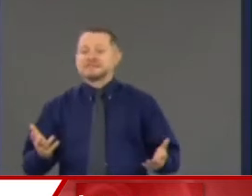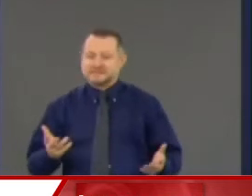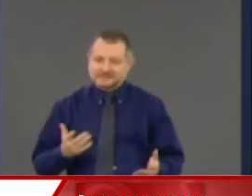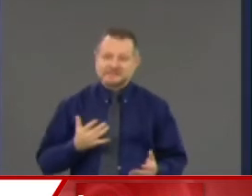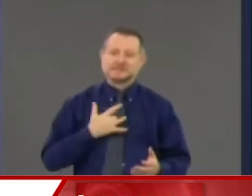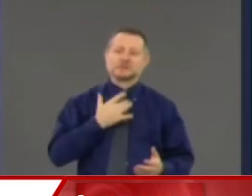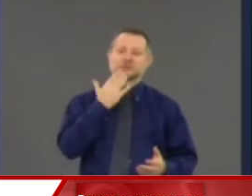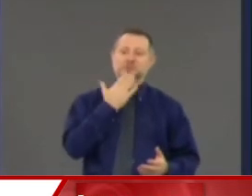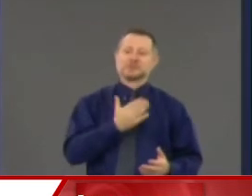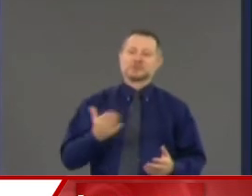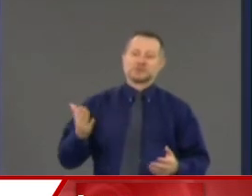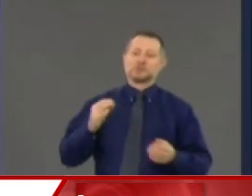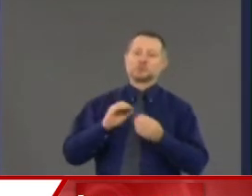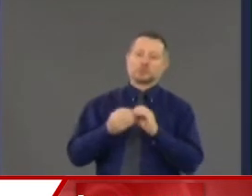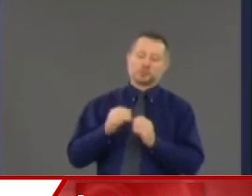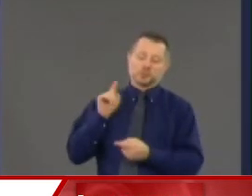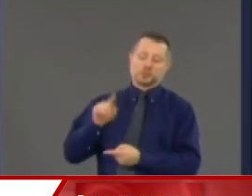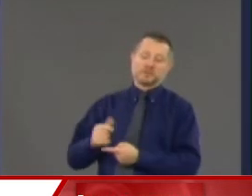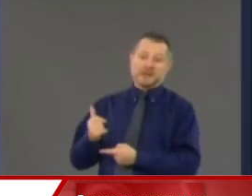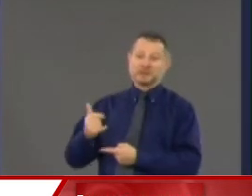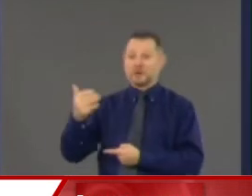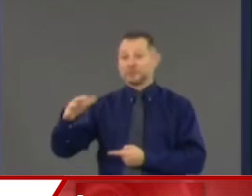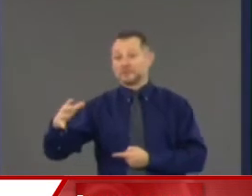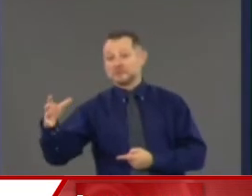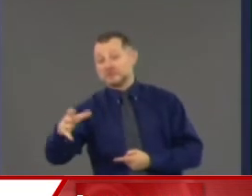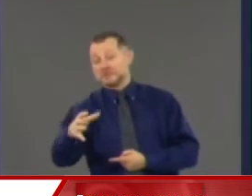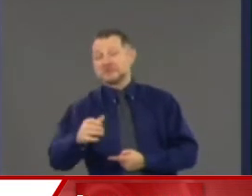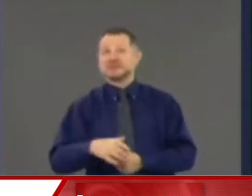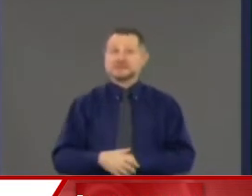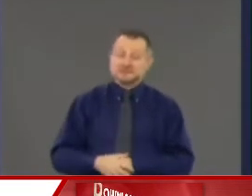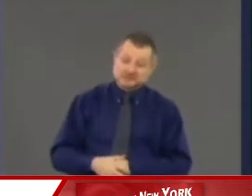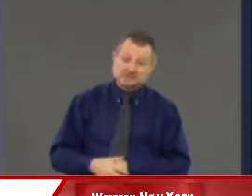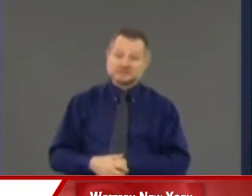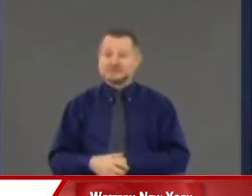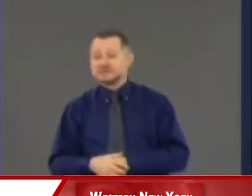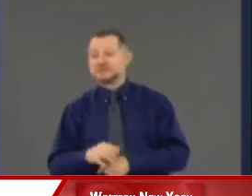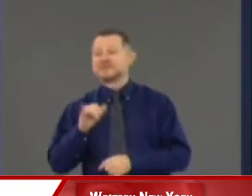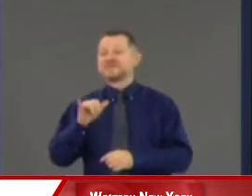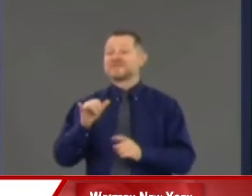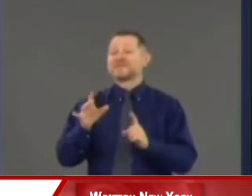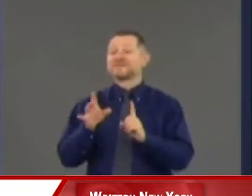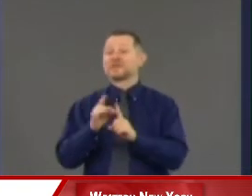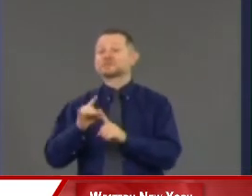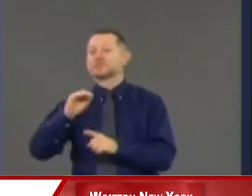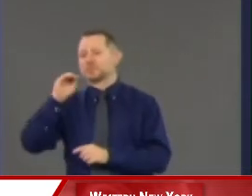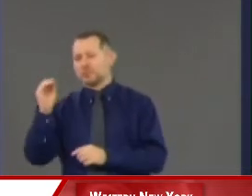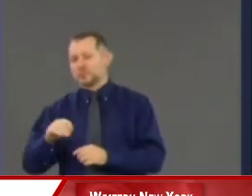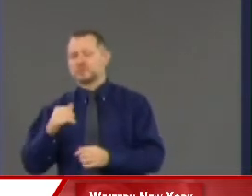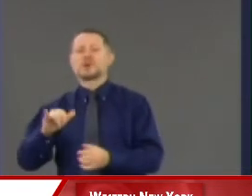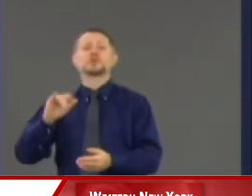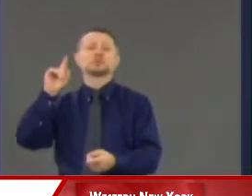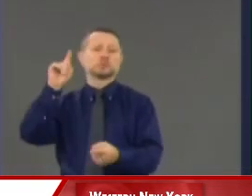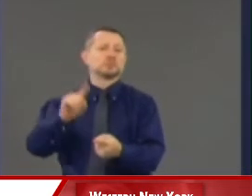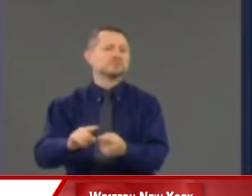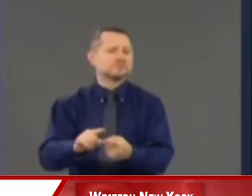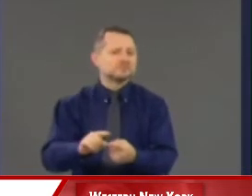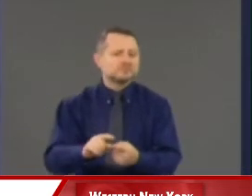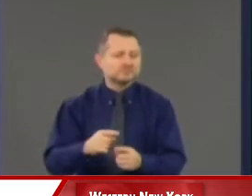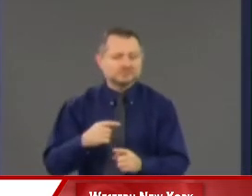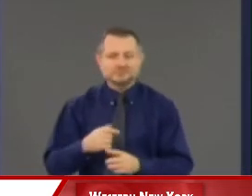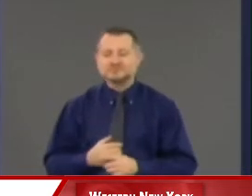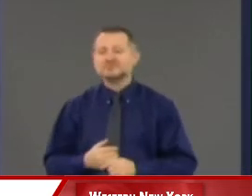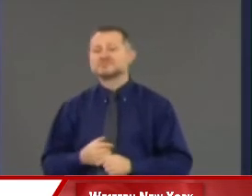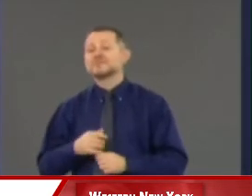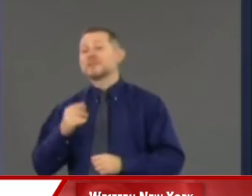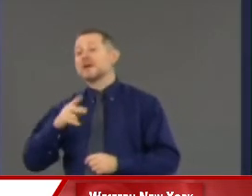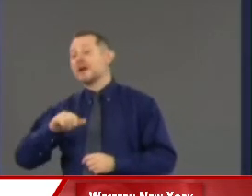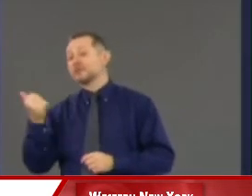this whole thing has started because the infection rate is down. Second positive factor